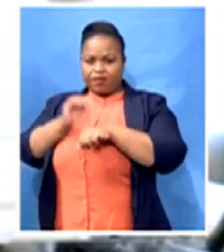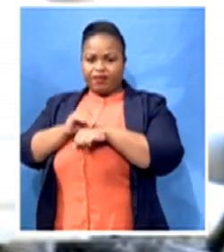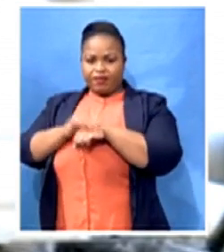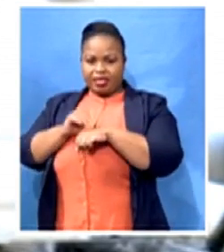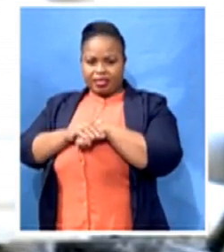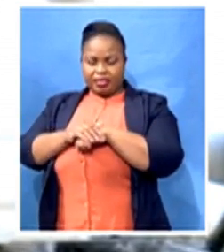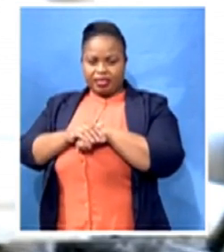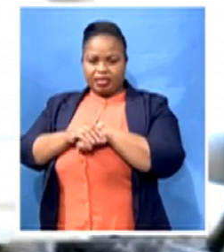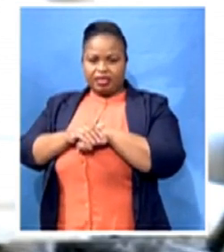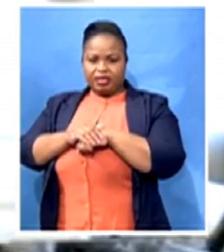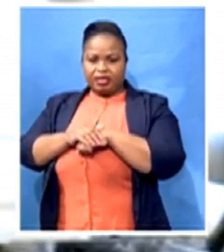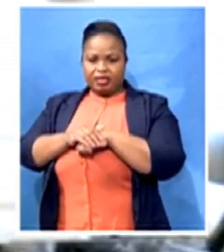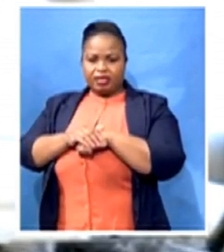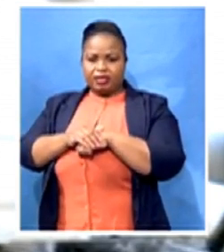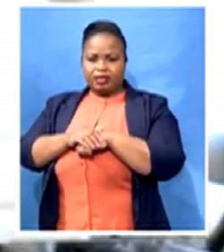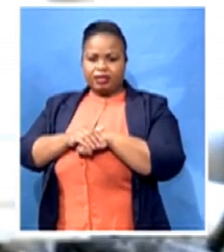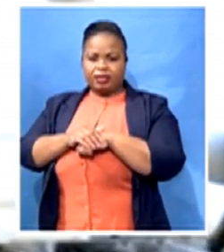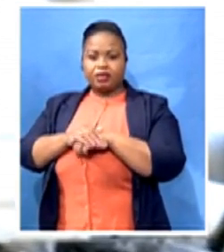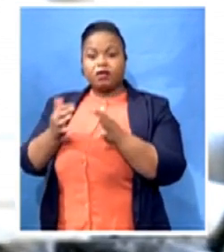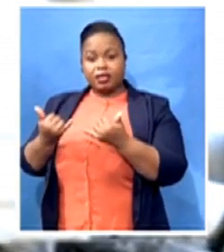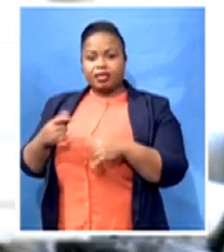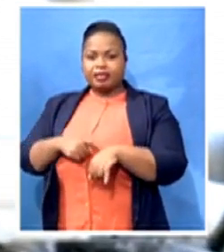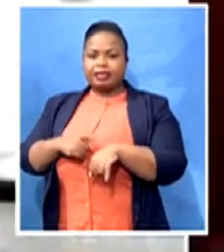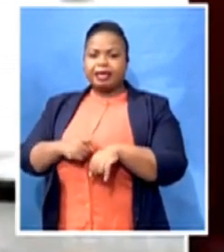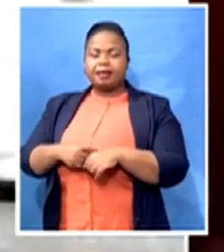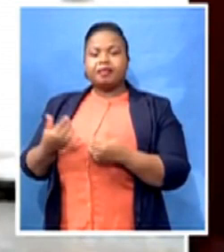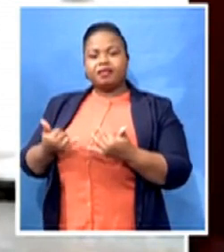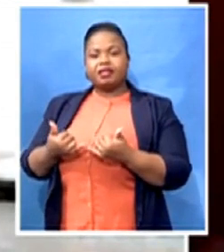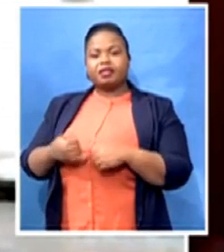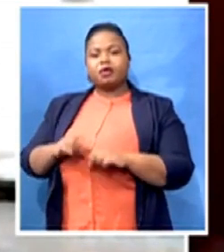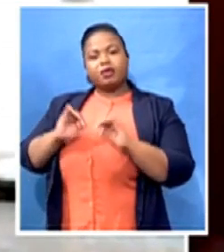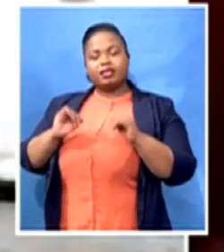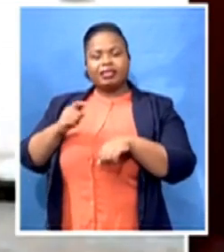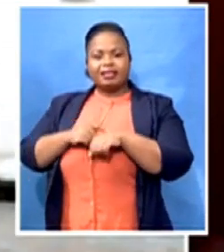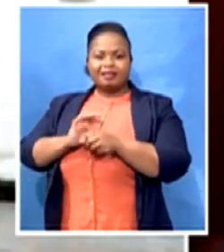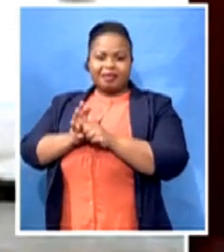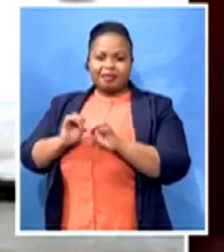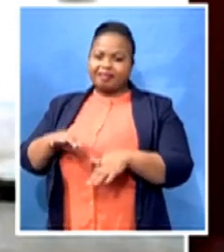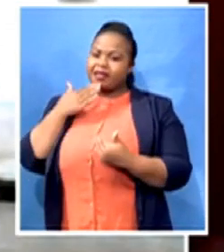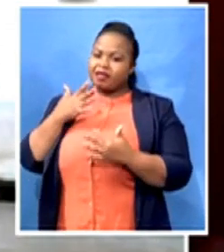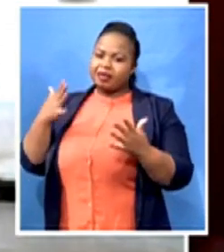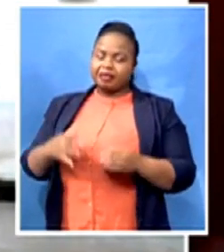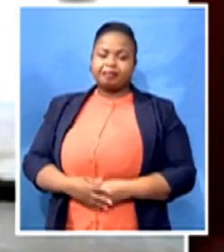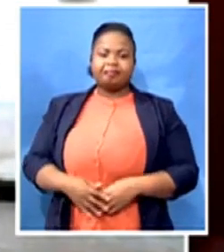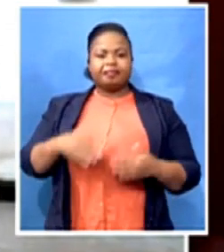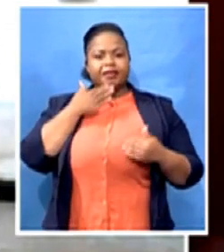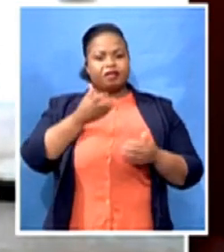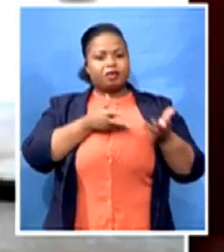assist them through this pandemic. Thank you very much. Thank you very much for talking to us. Tabi, so do that.